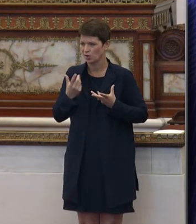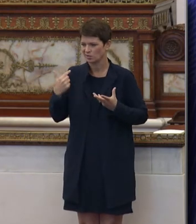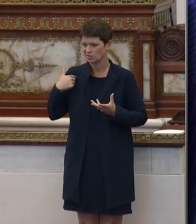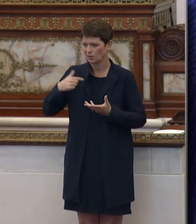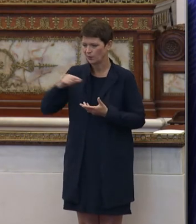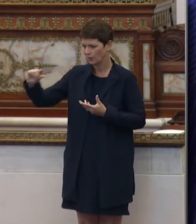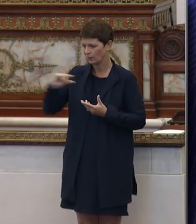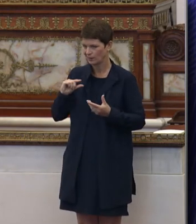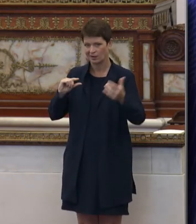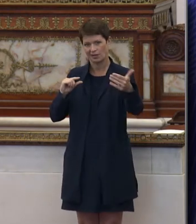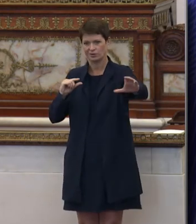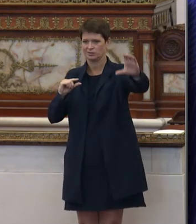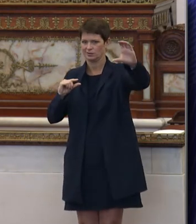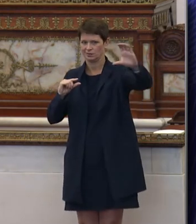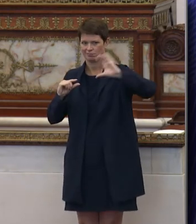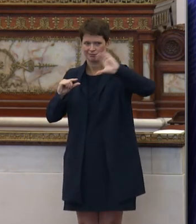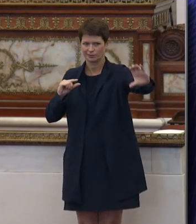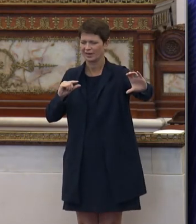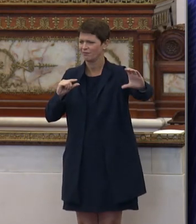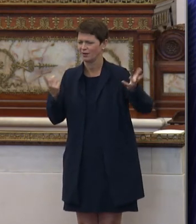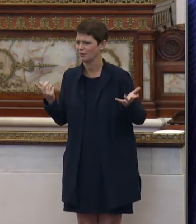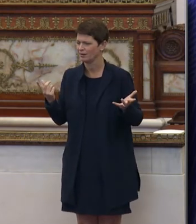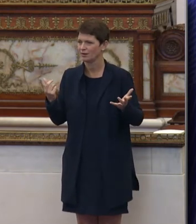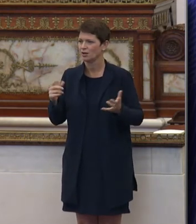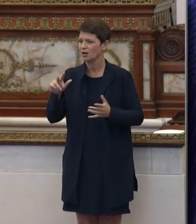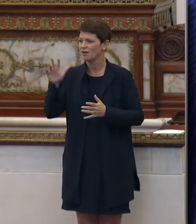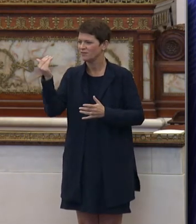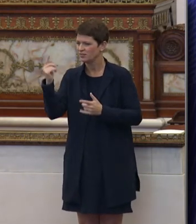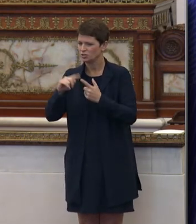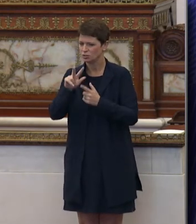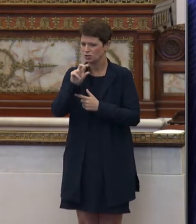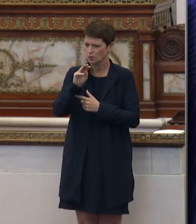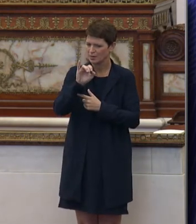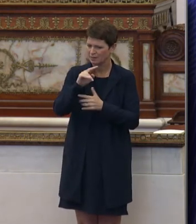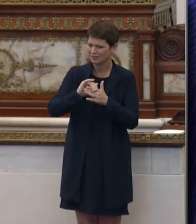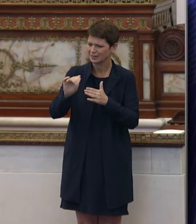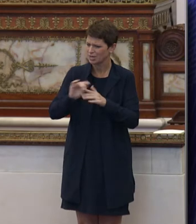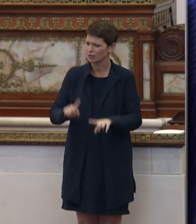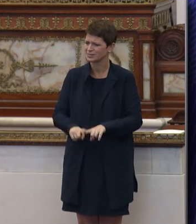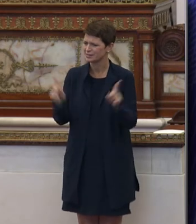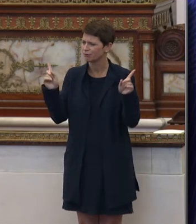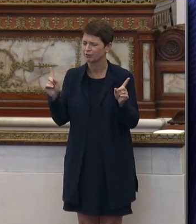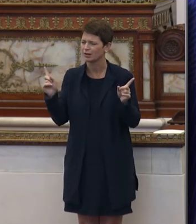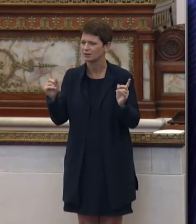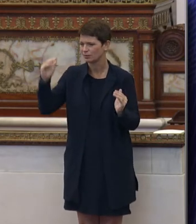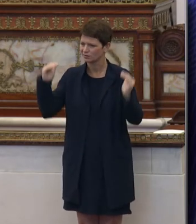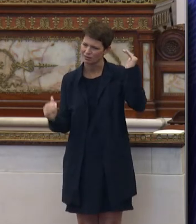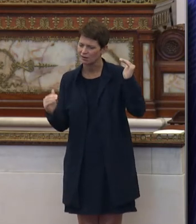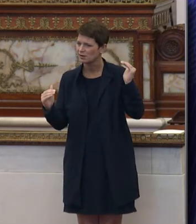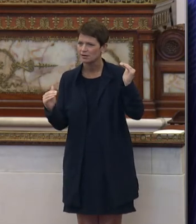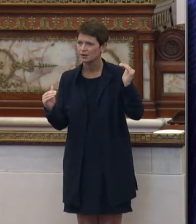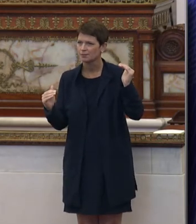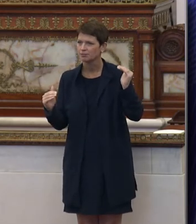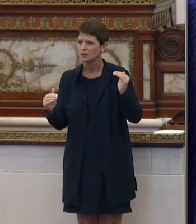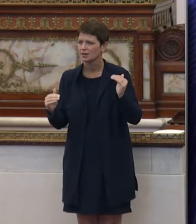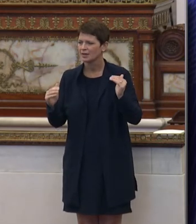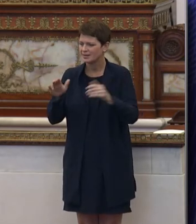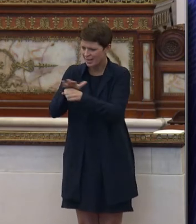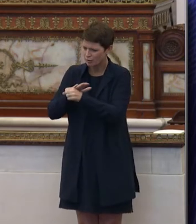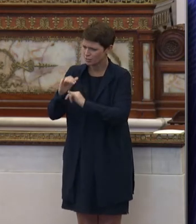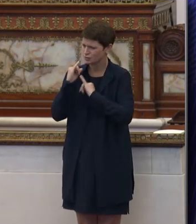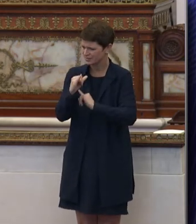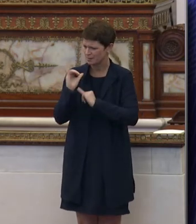underfunded, like I said, between 15 and almost $30 million, other areas that had, that are similar.